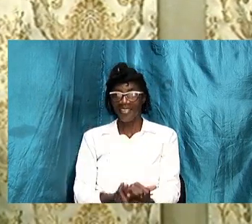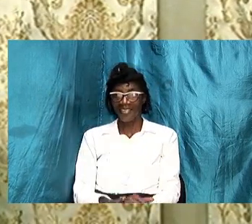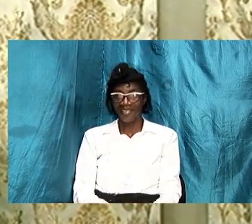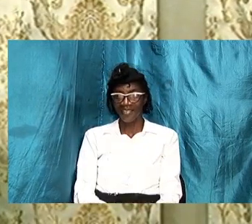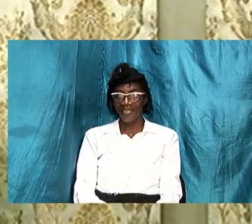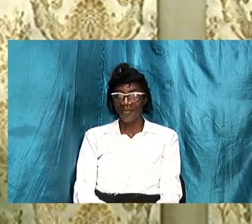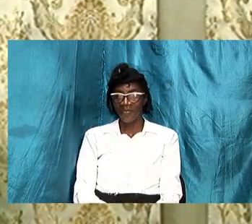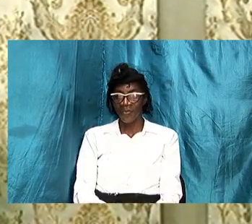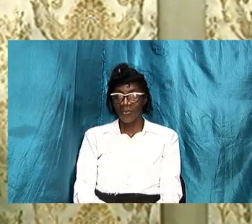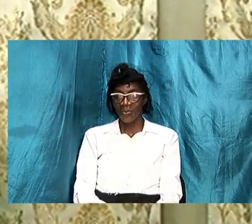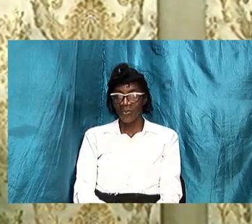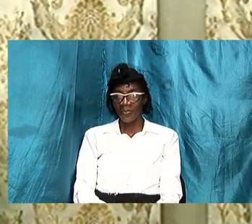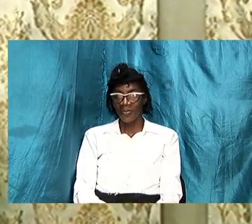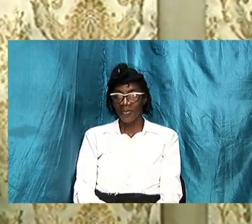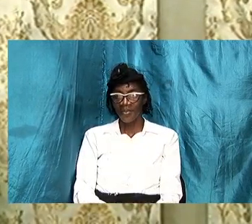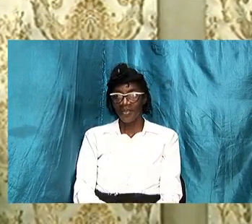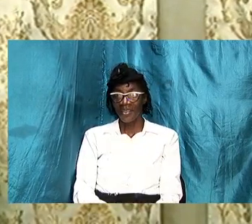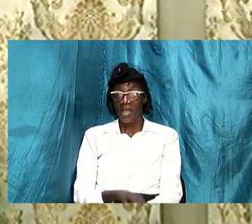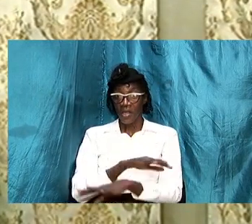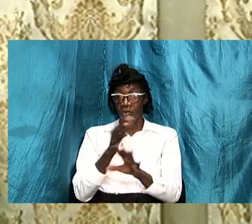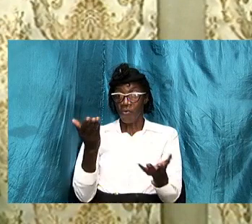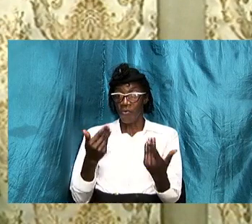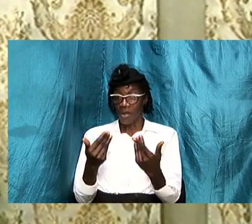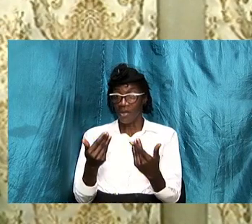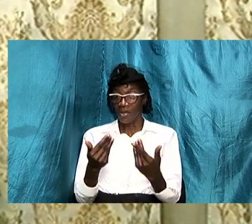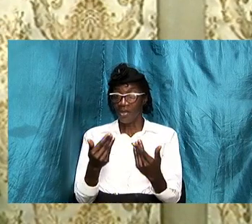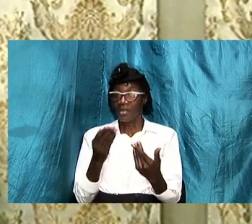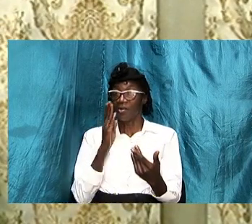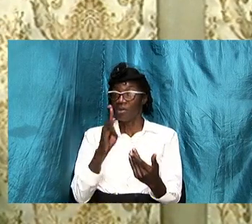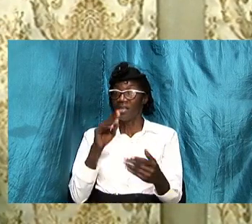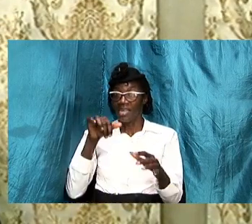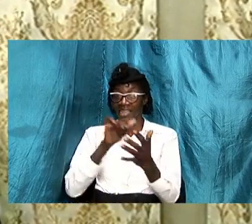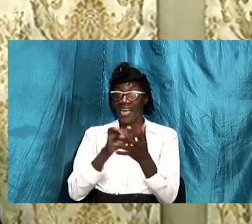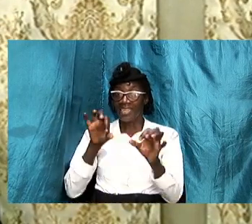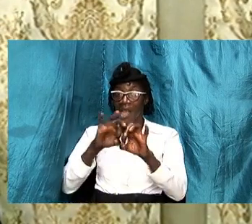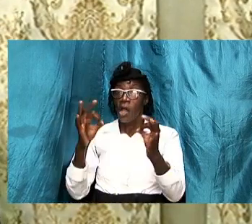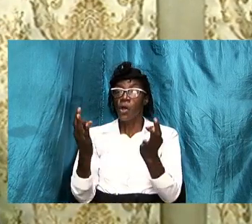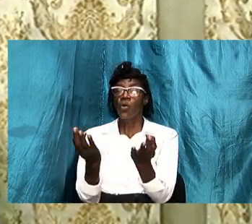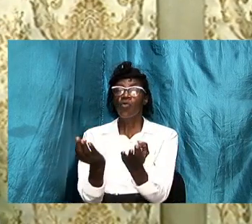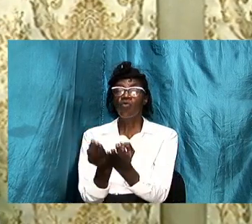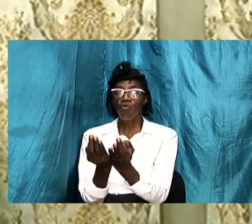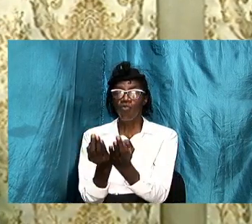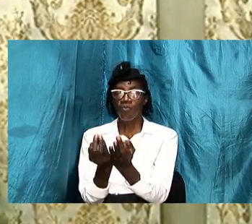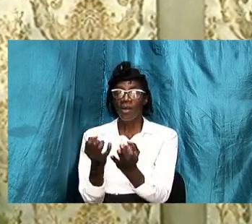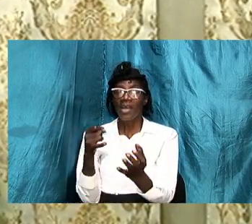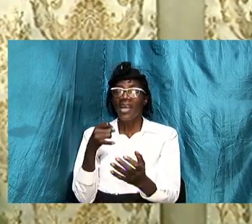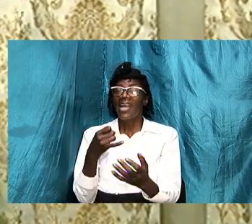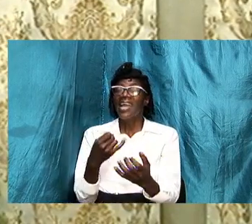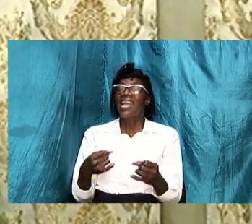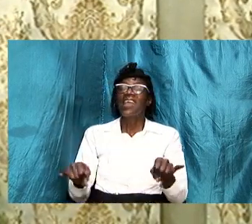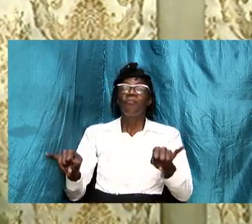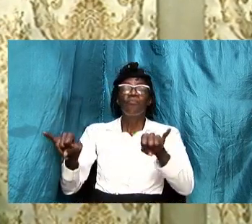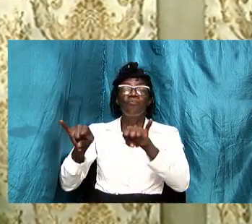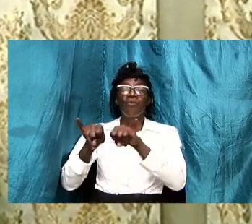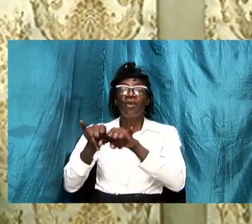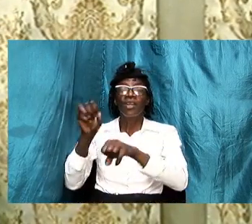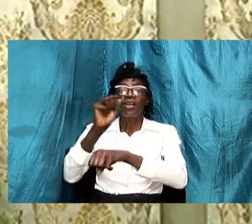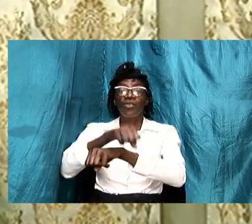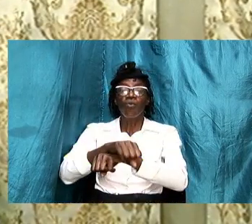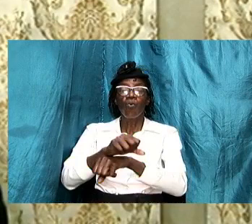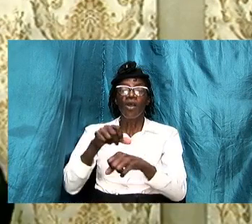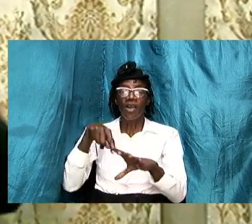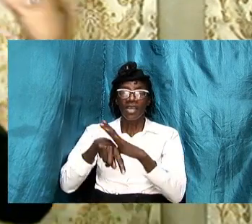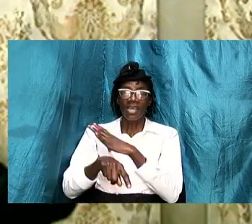acceptable term and you don't want to be in that group so it is important to work in wisdom